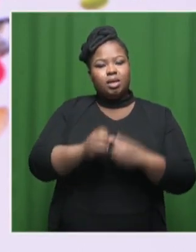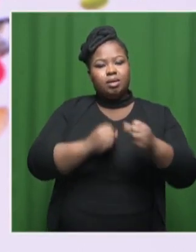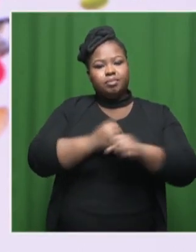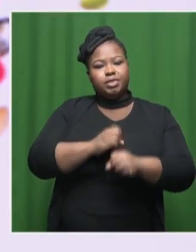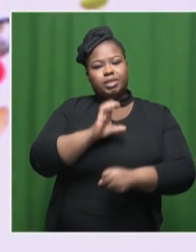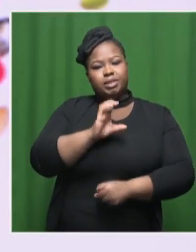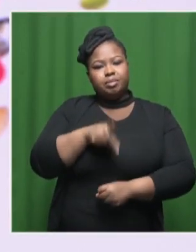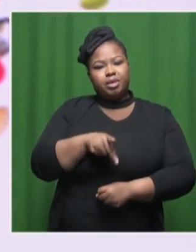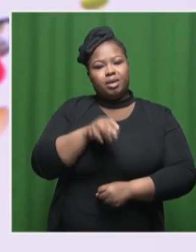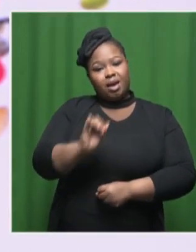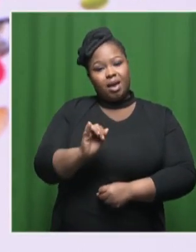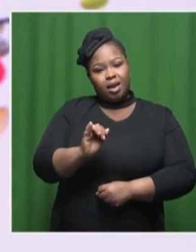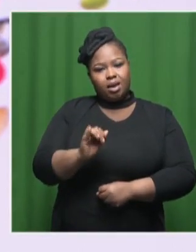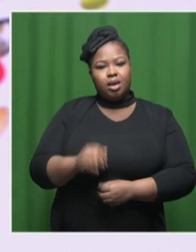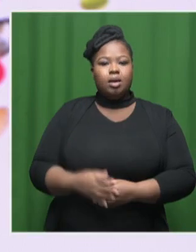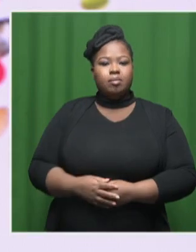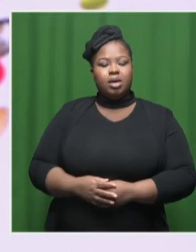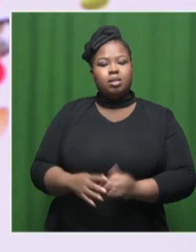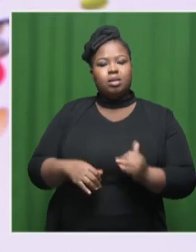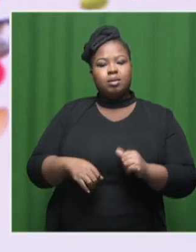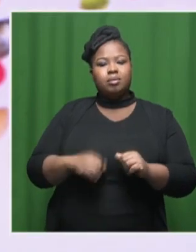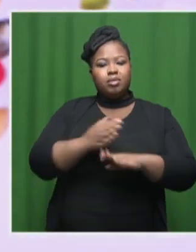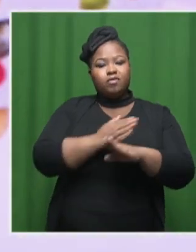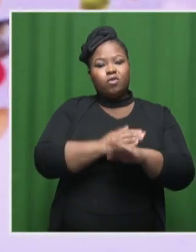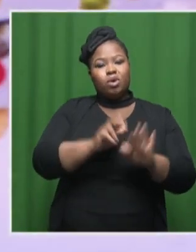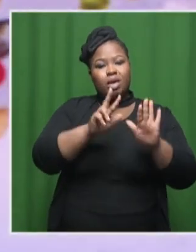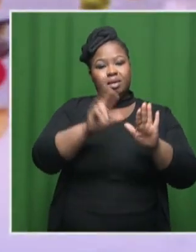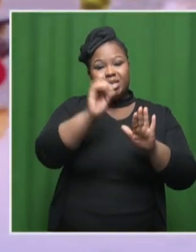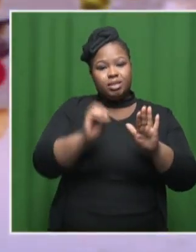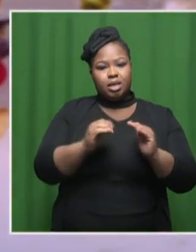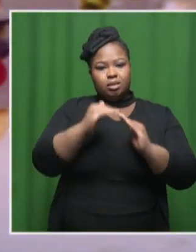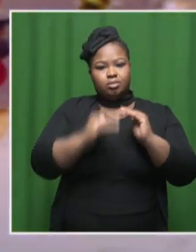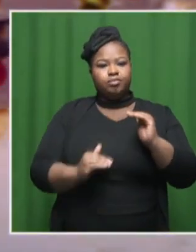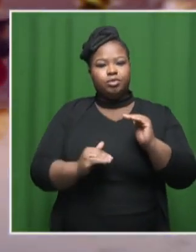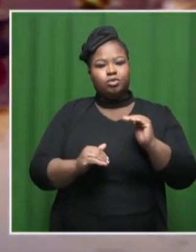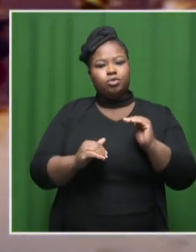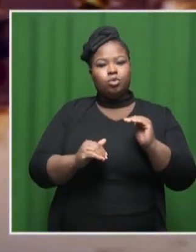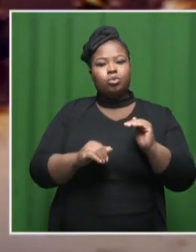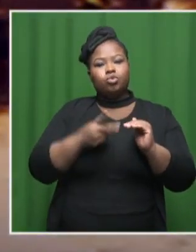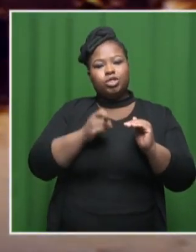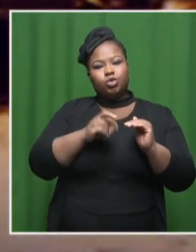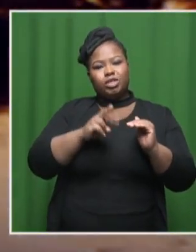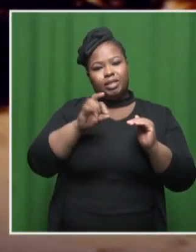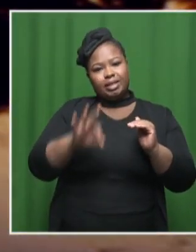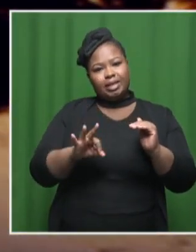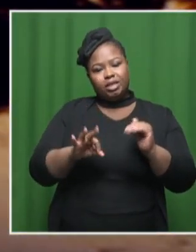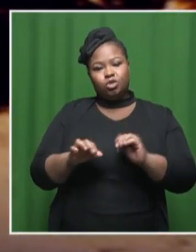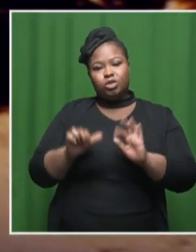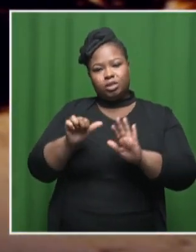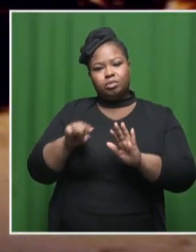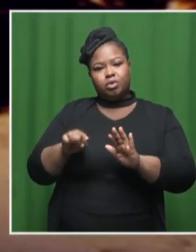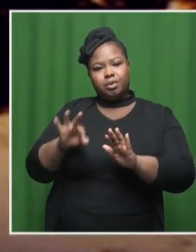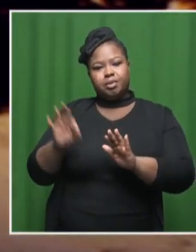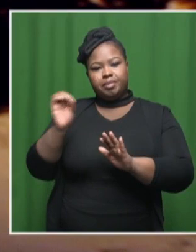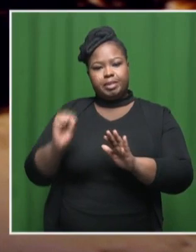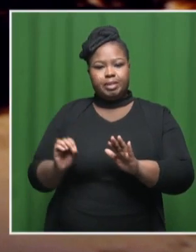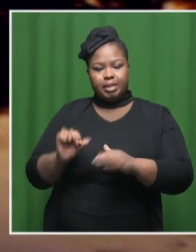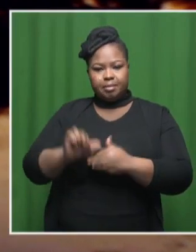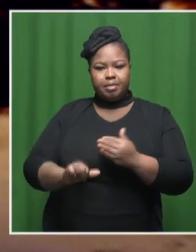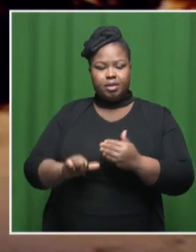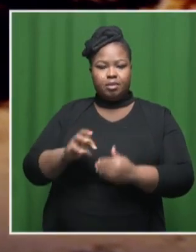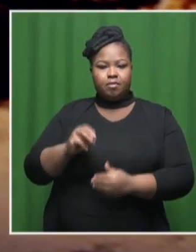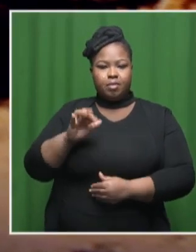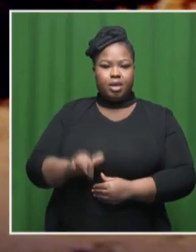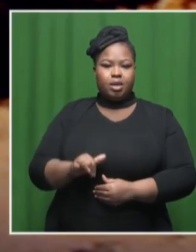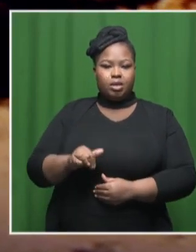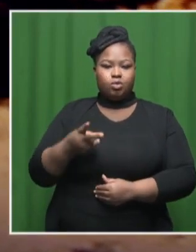Consumer Price Index, which decreased from 6.8% in the month of April 2023 to 6.3% in